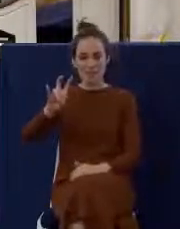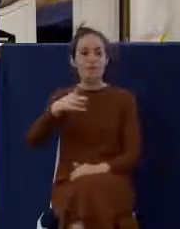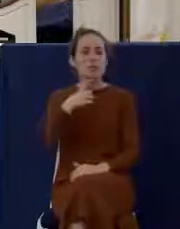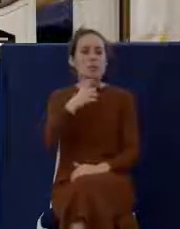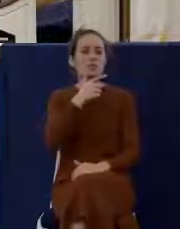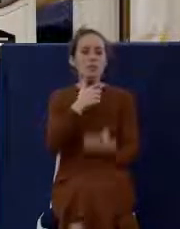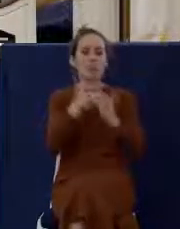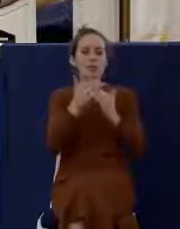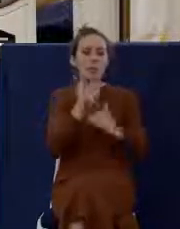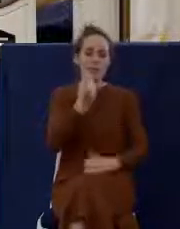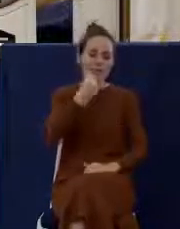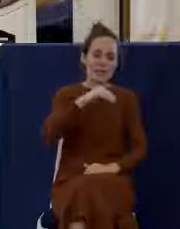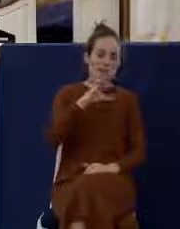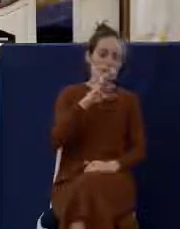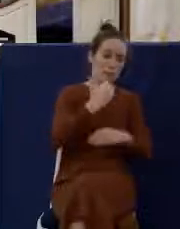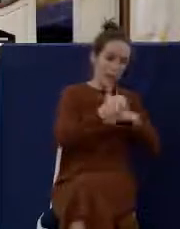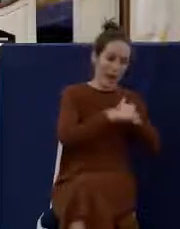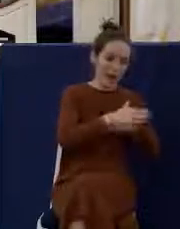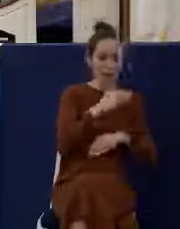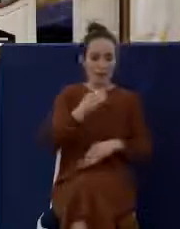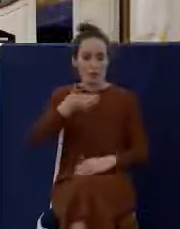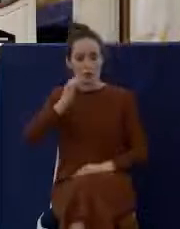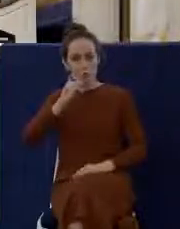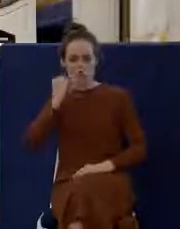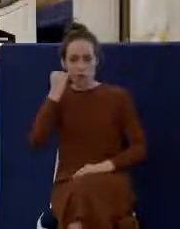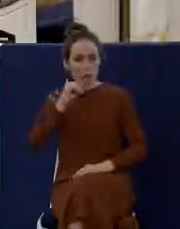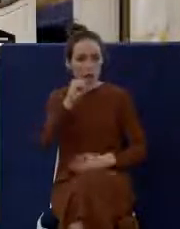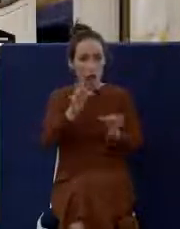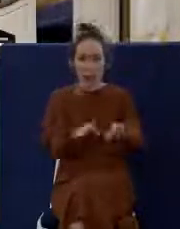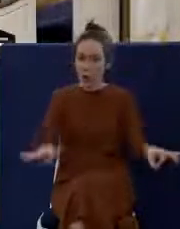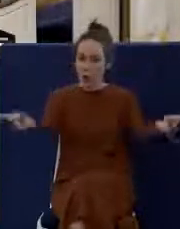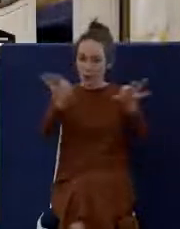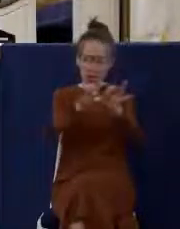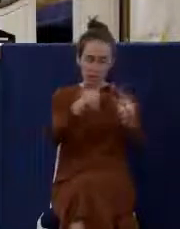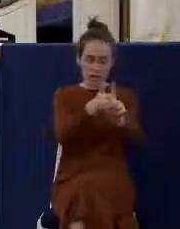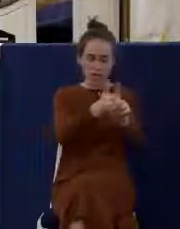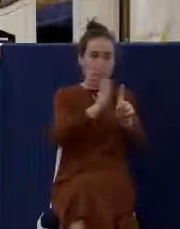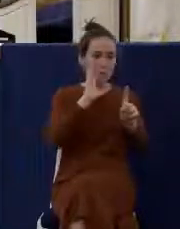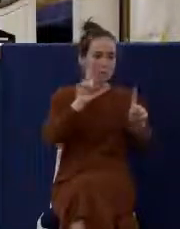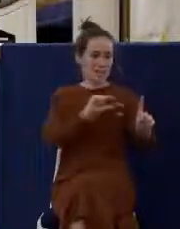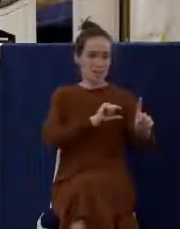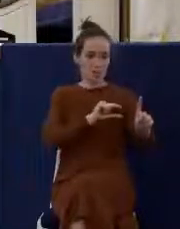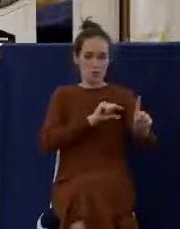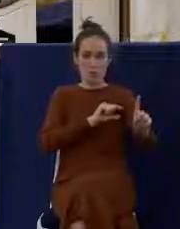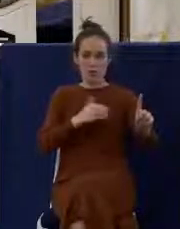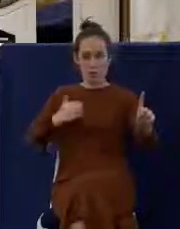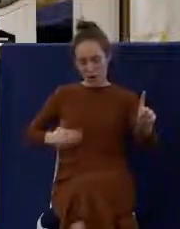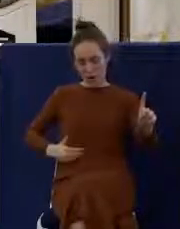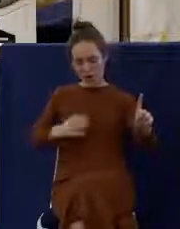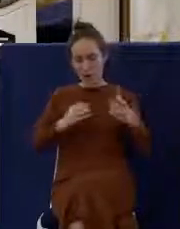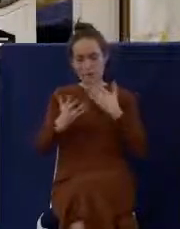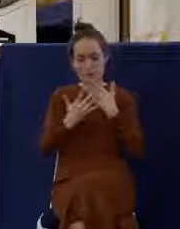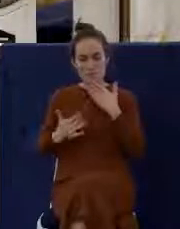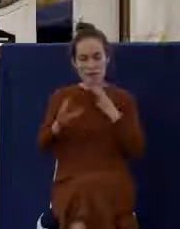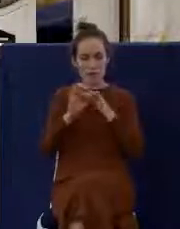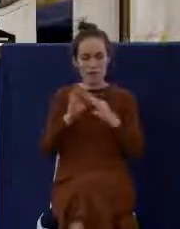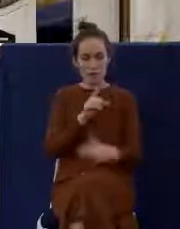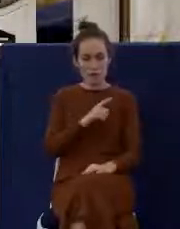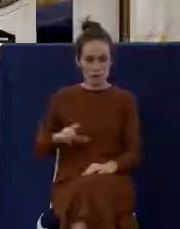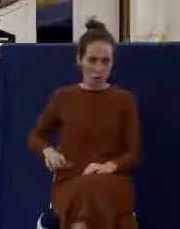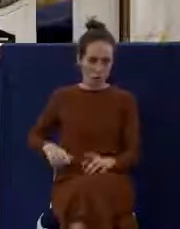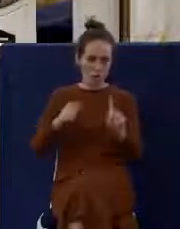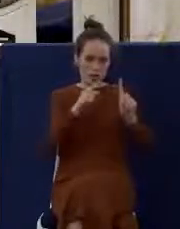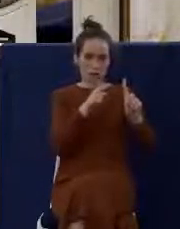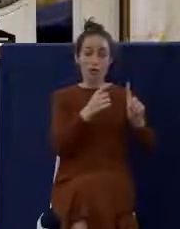of this bread and drink this cup of the Lord unworthily shall be guilty of the body and the blood of the Lord. But let a man examine